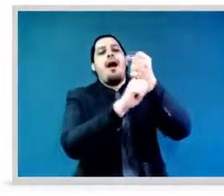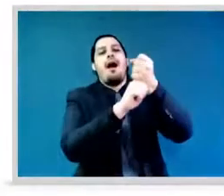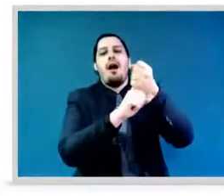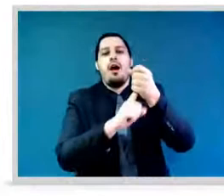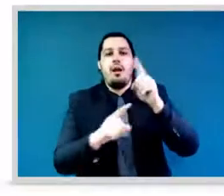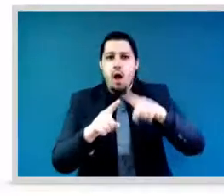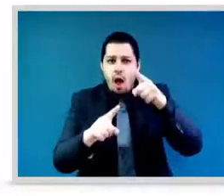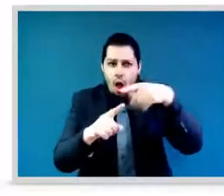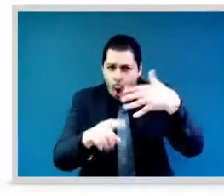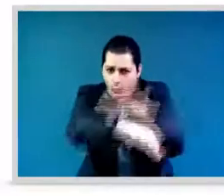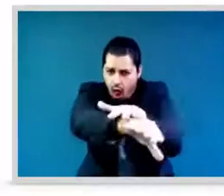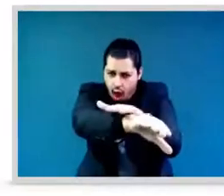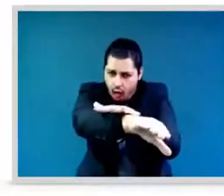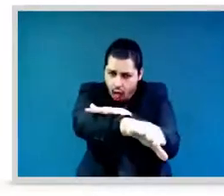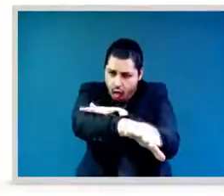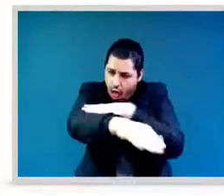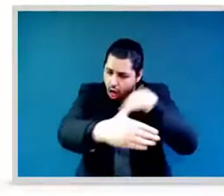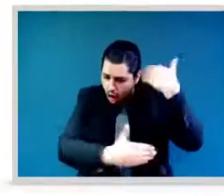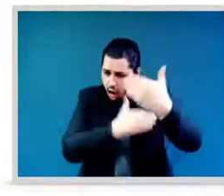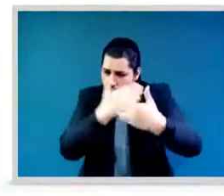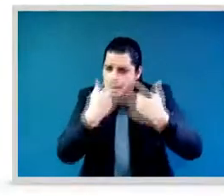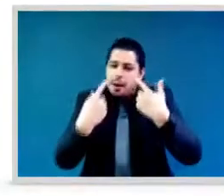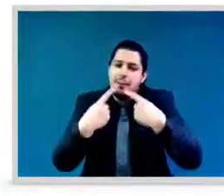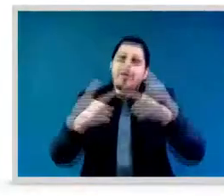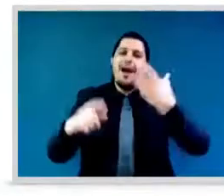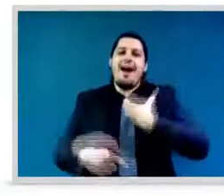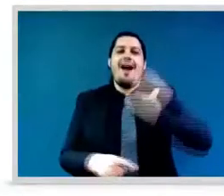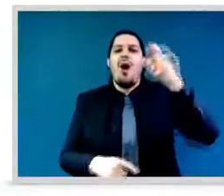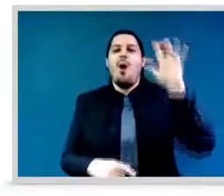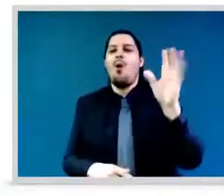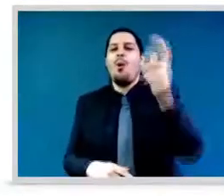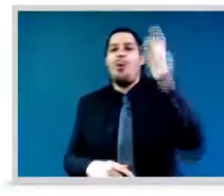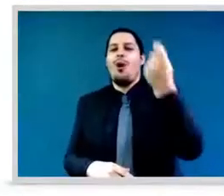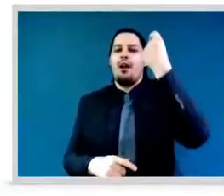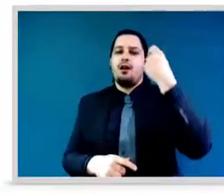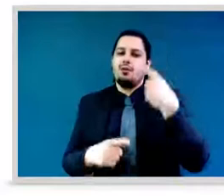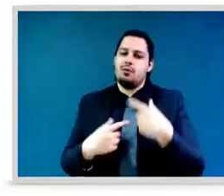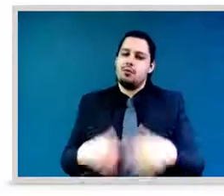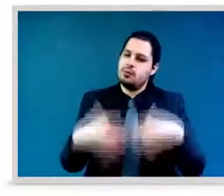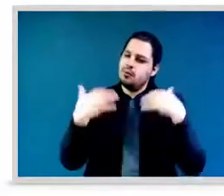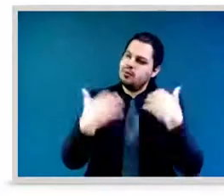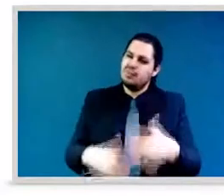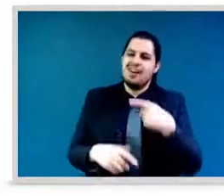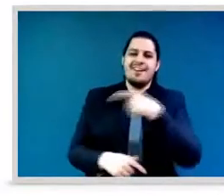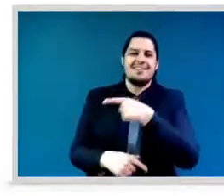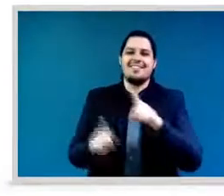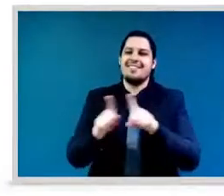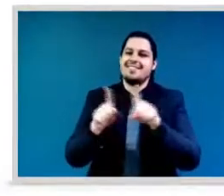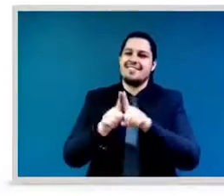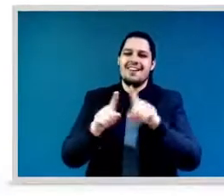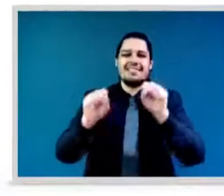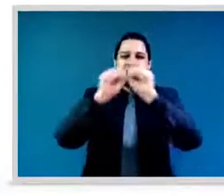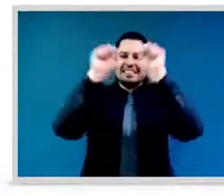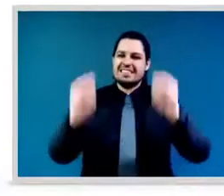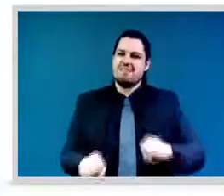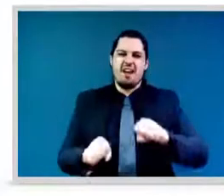have direct interest in changing, you know, the patriarchal system that is discriminating women and young